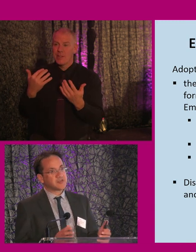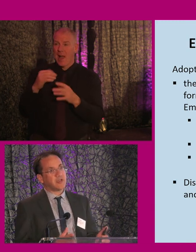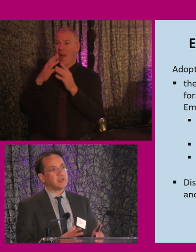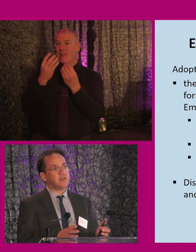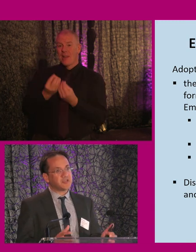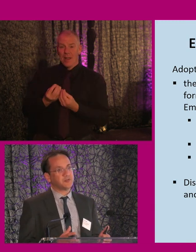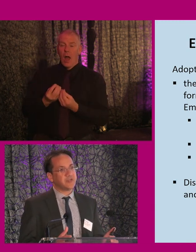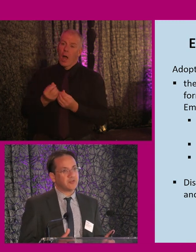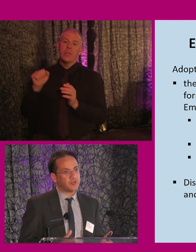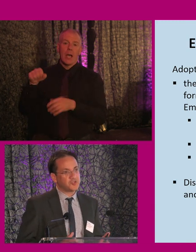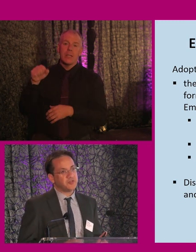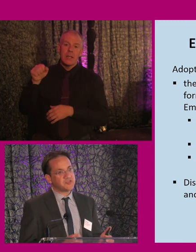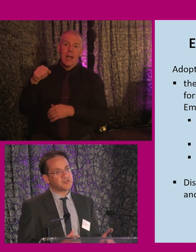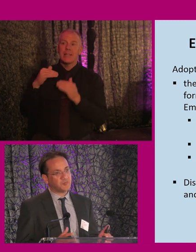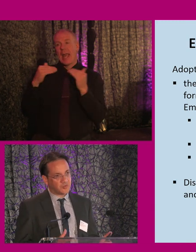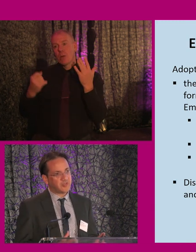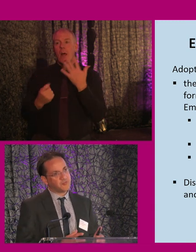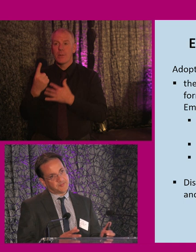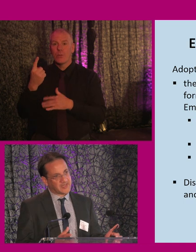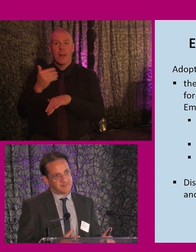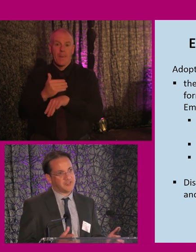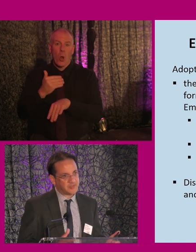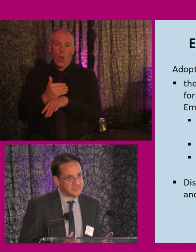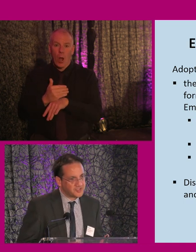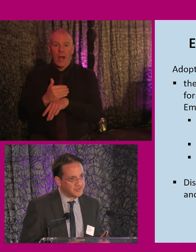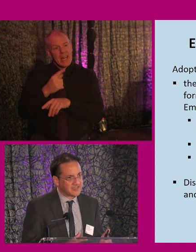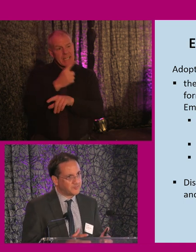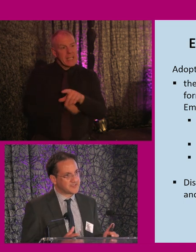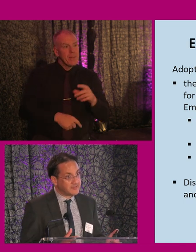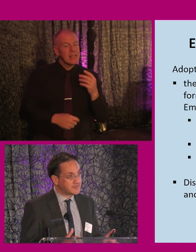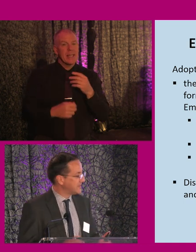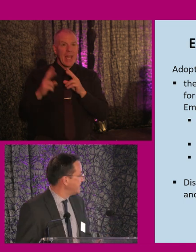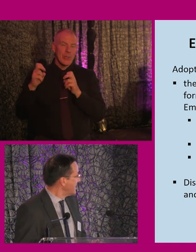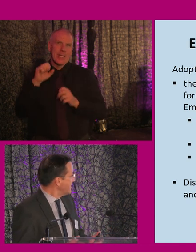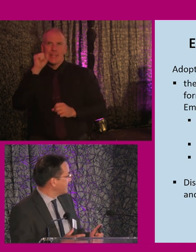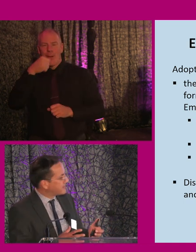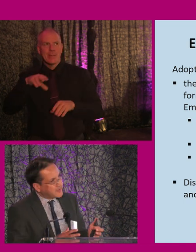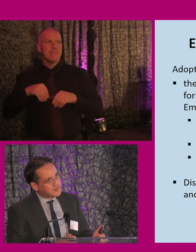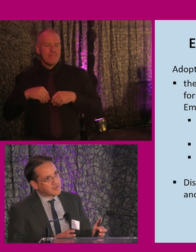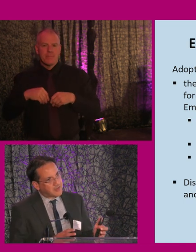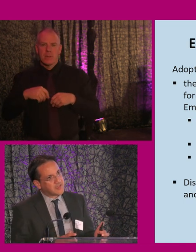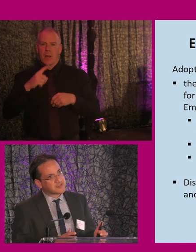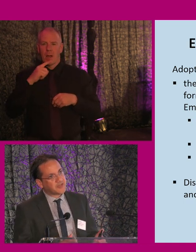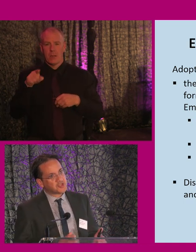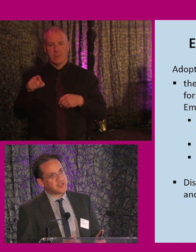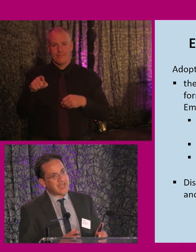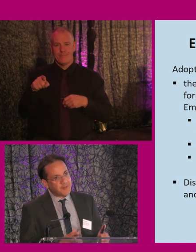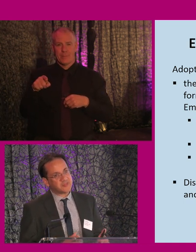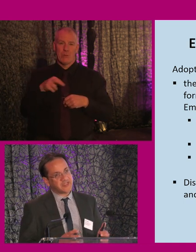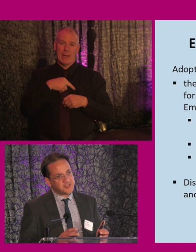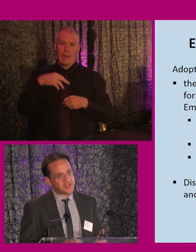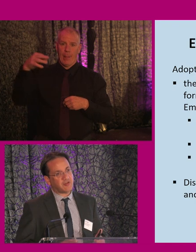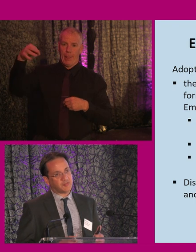saying, yes, we're an equal opportunities employer, we take disability issues terribly seriously, that these are essentially